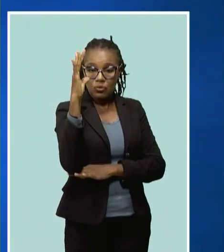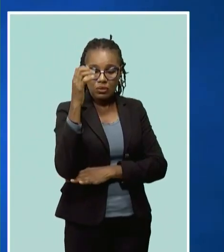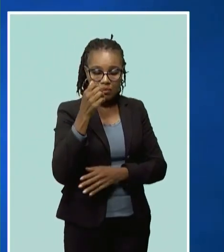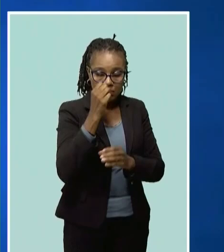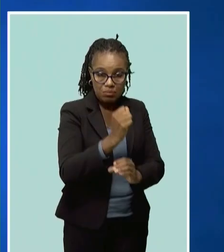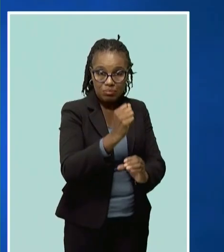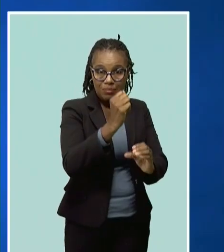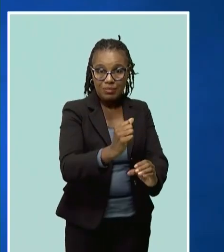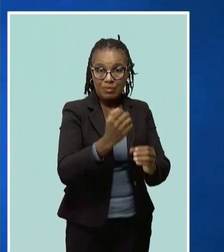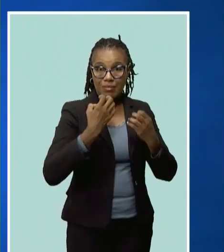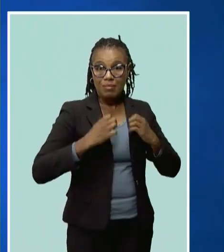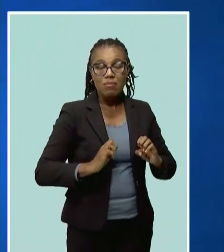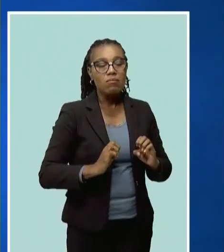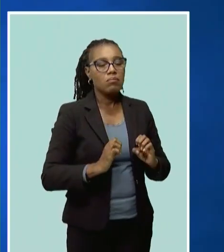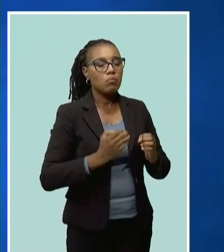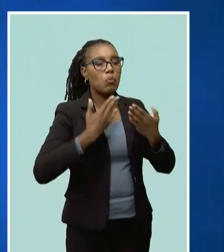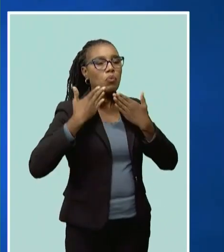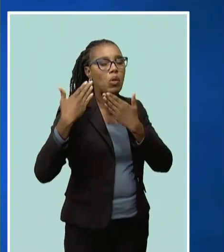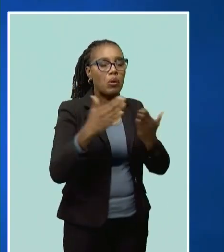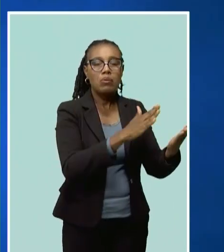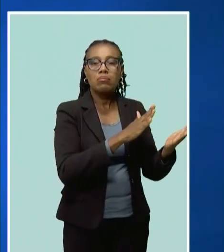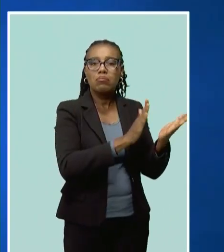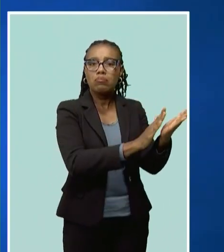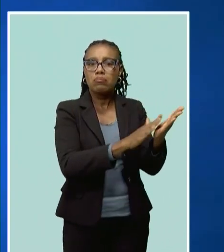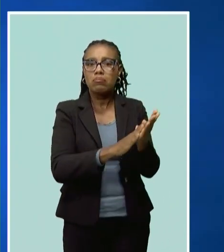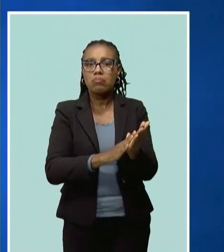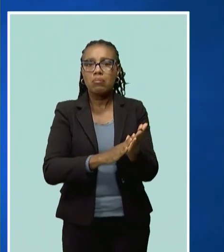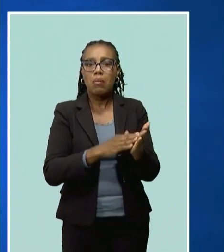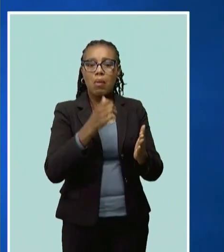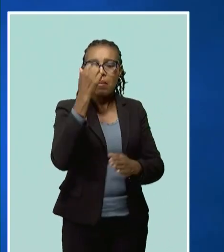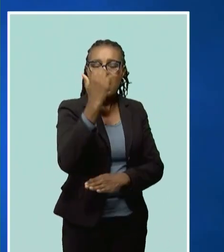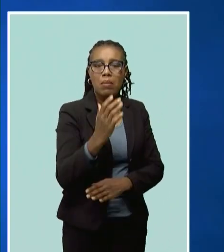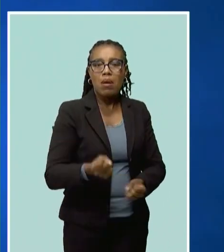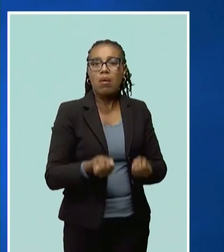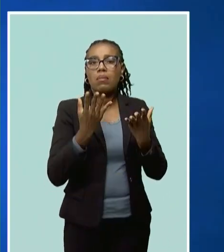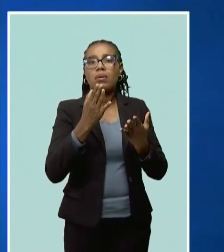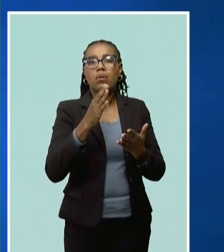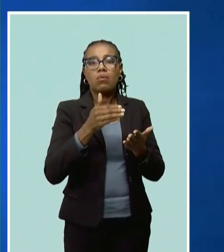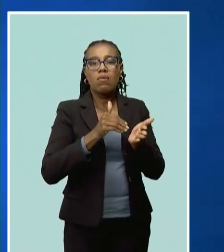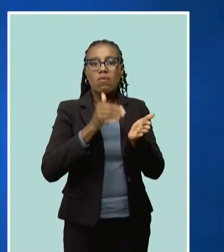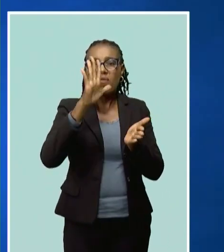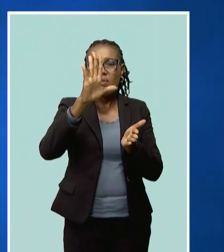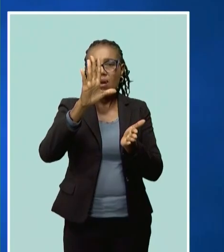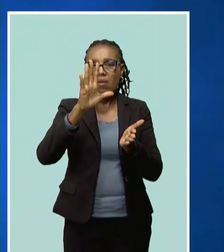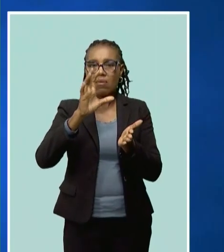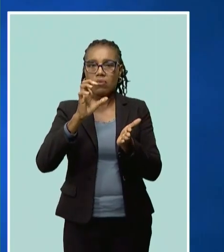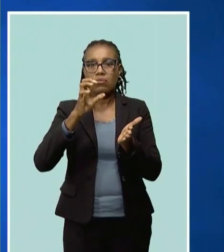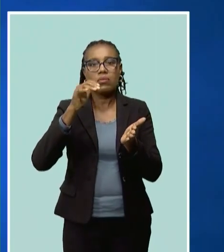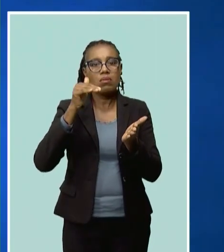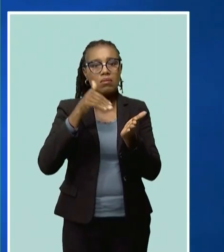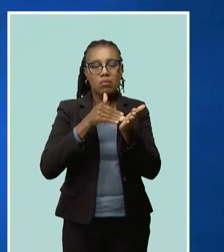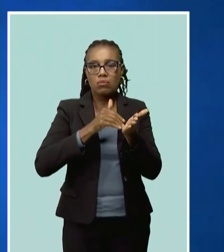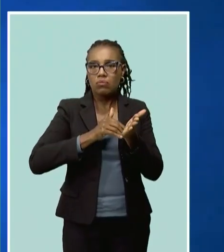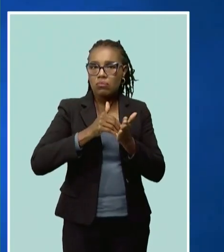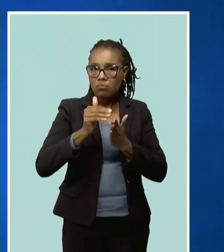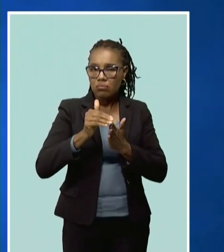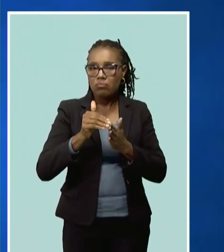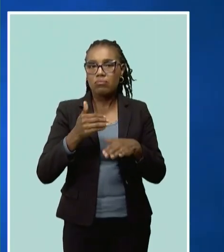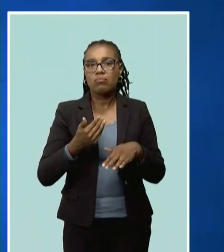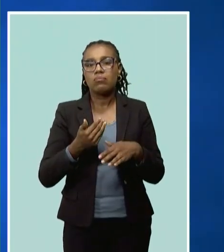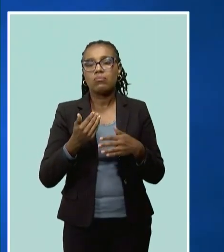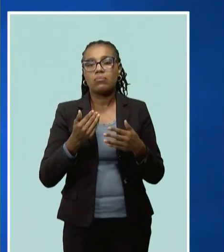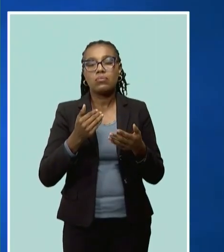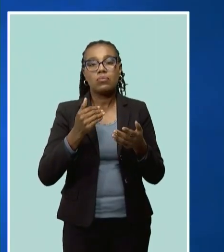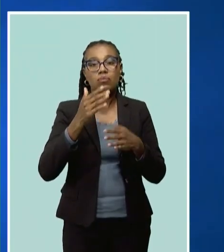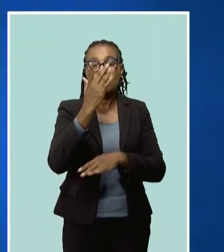for planting so far, almost 500,000 trees, because in a million trees, out of that stage, where we